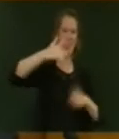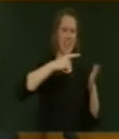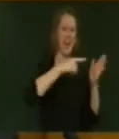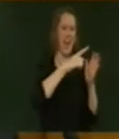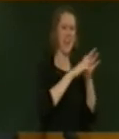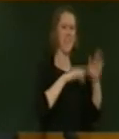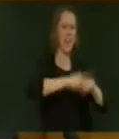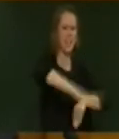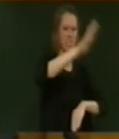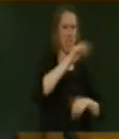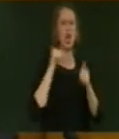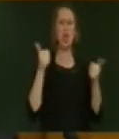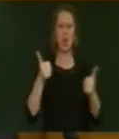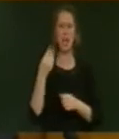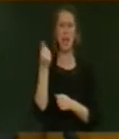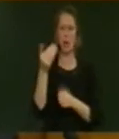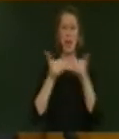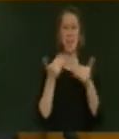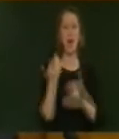economic management. Let me turn to child hardship.